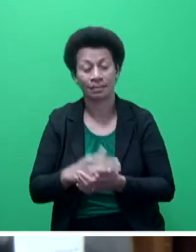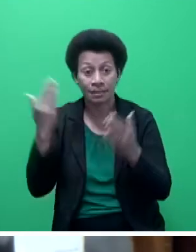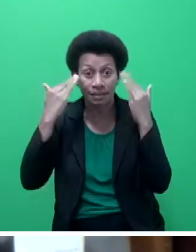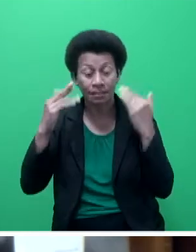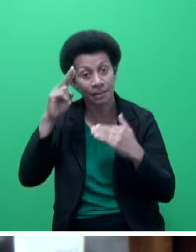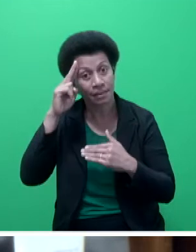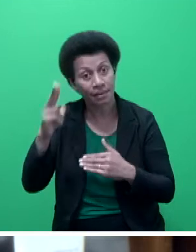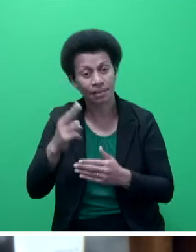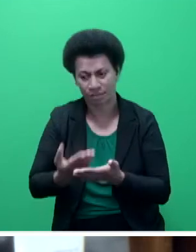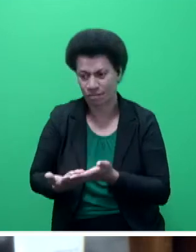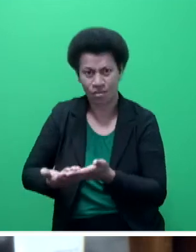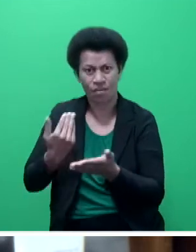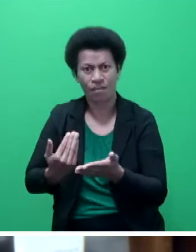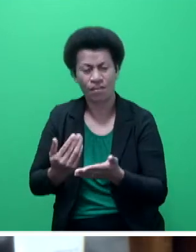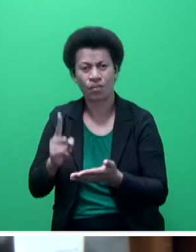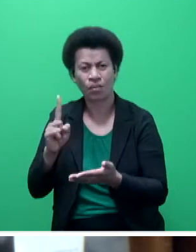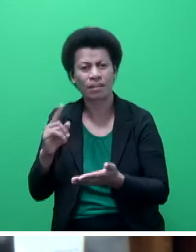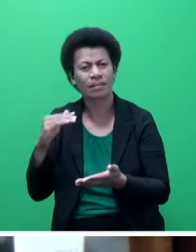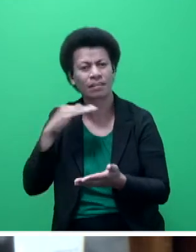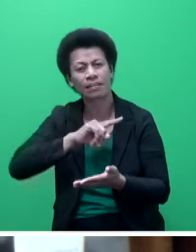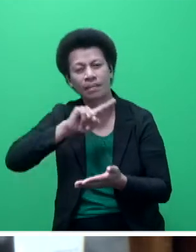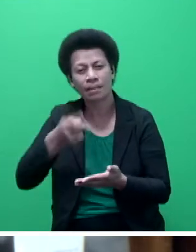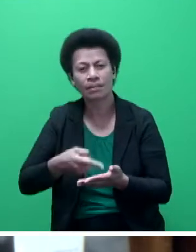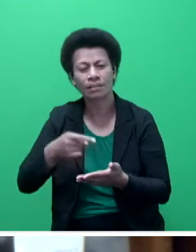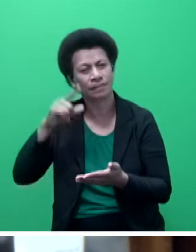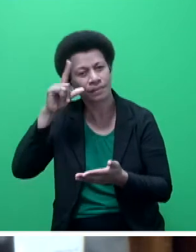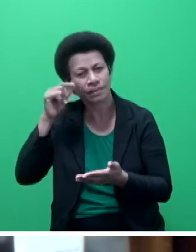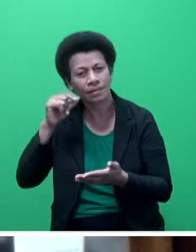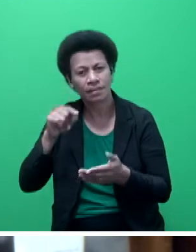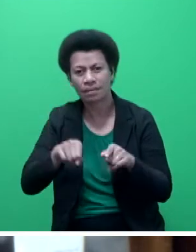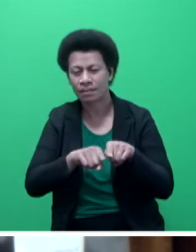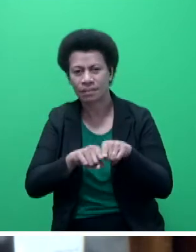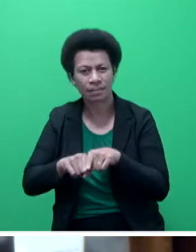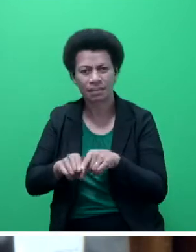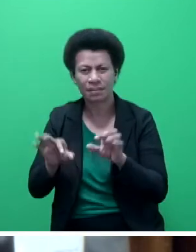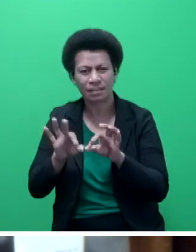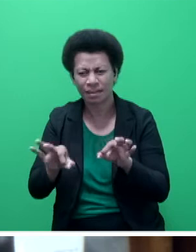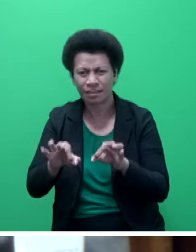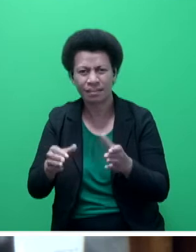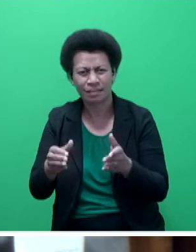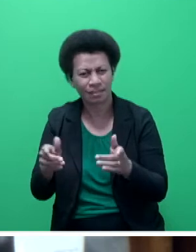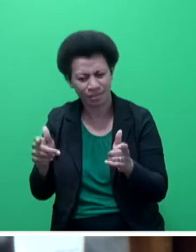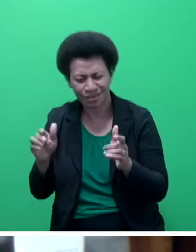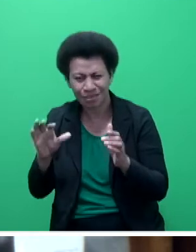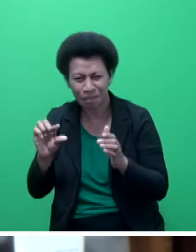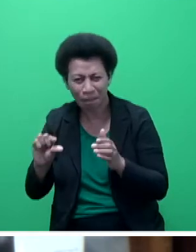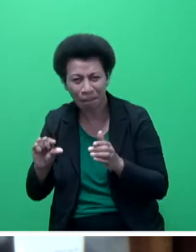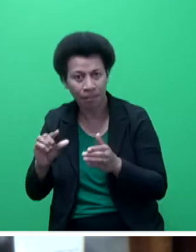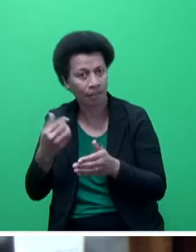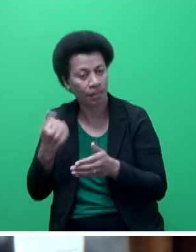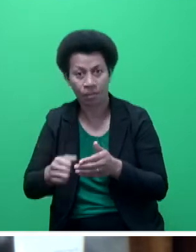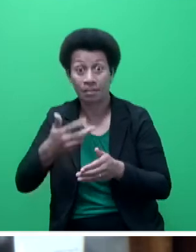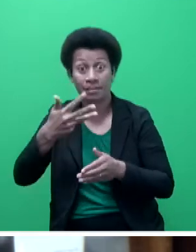lifting 100,000 Fijians, sir, out of poverty is no small feat. It is a direct result of the nine years of